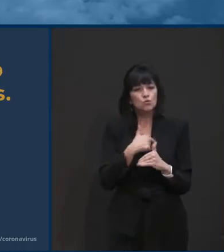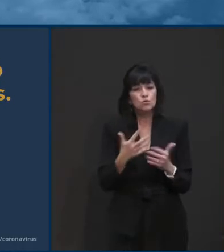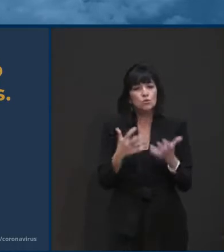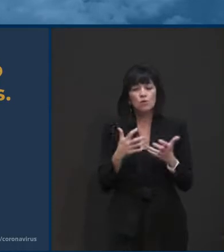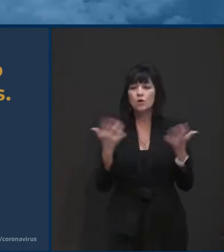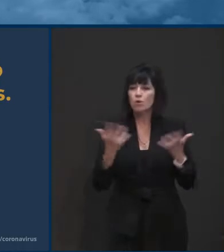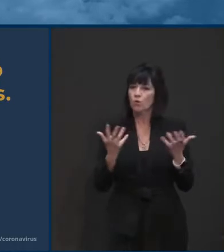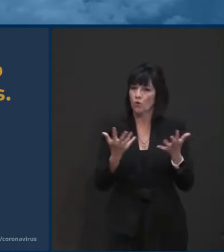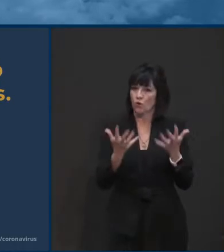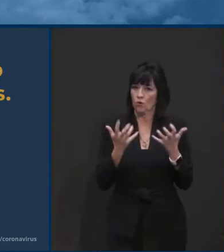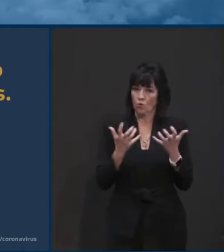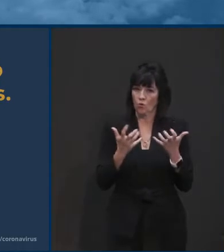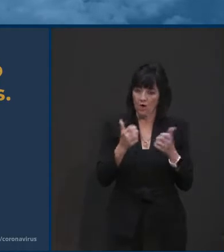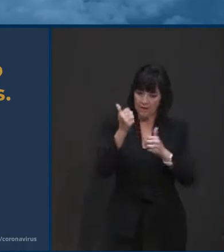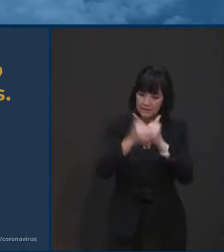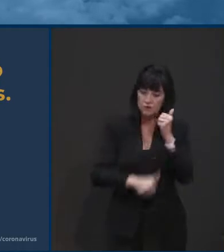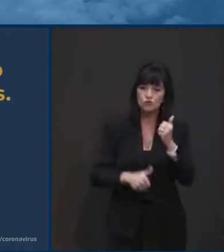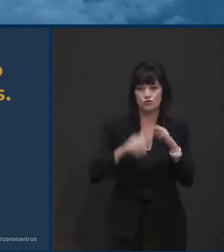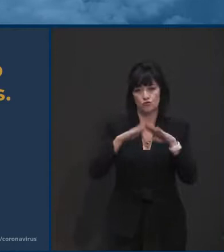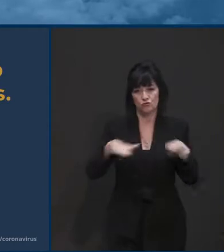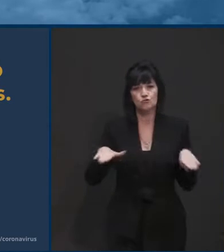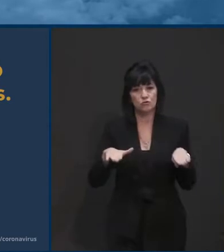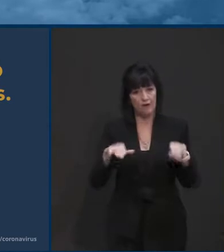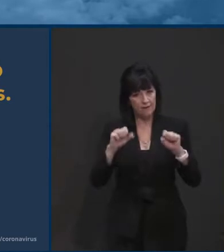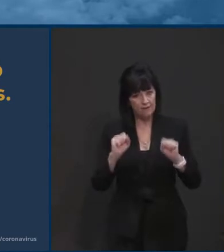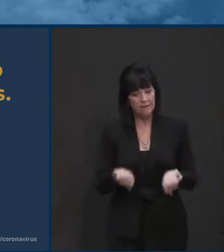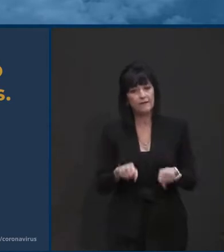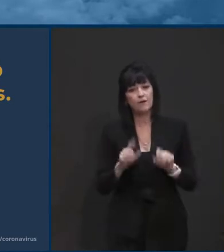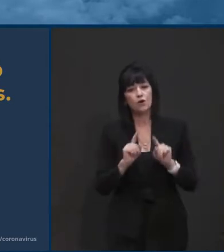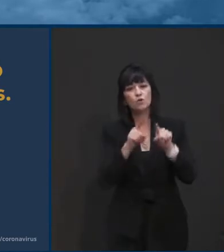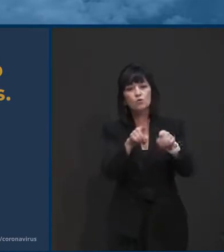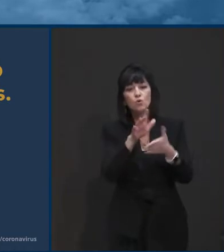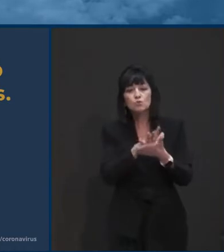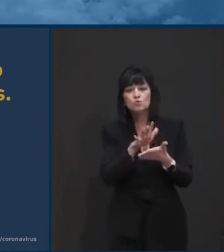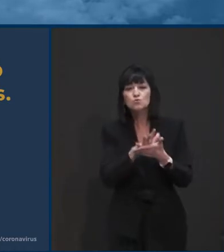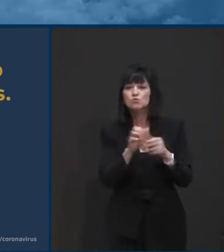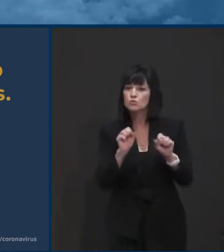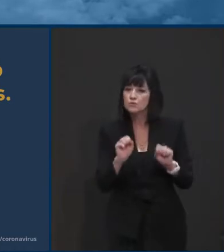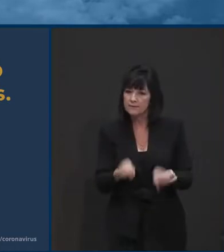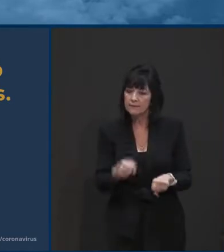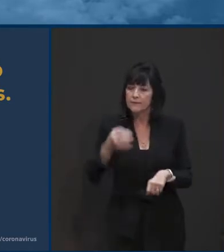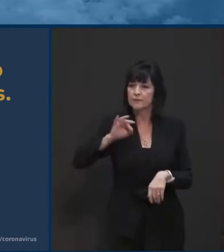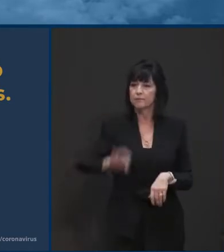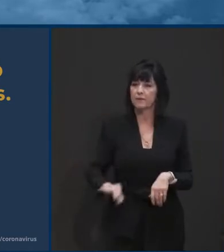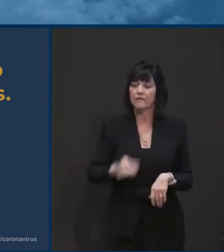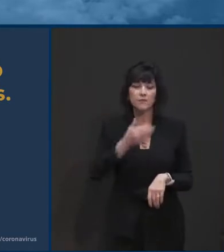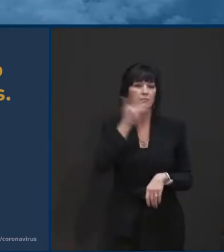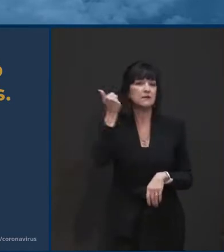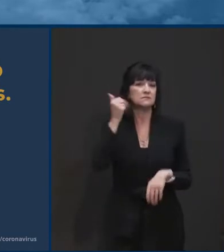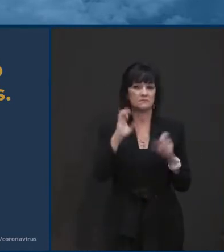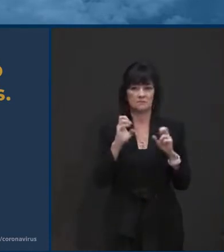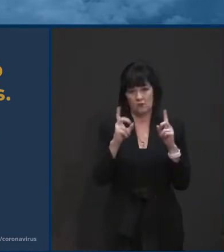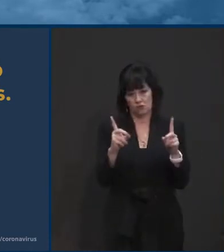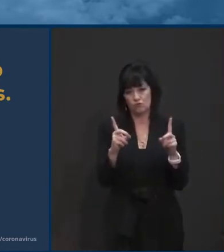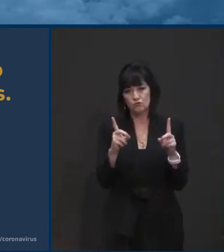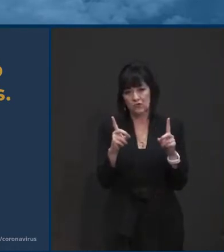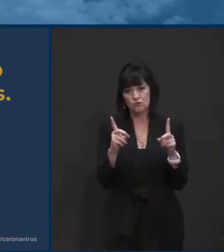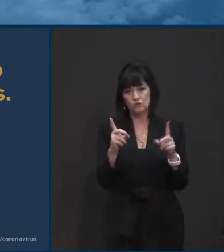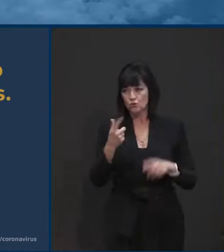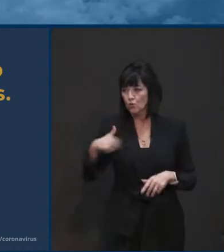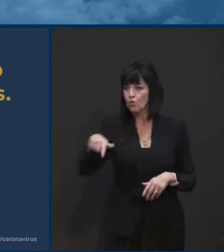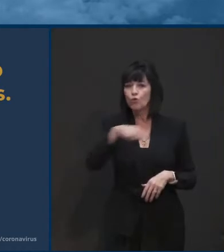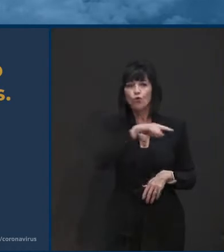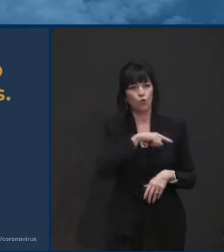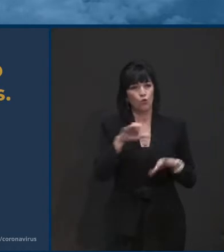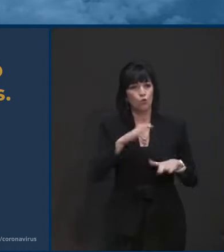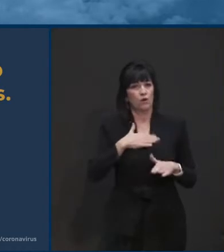efforts to make sure that every child, uh, gets the best, best education that they can and that we all chip in to make